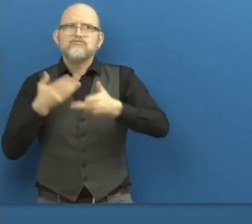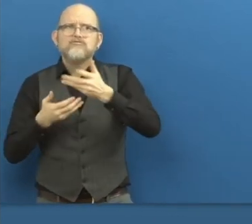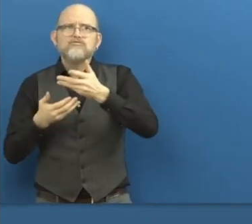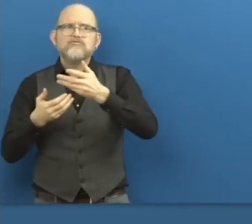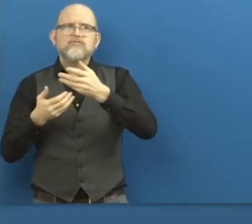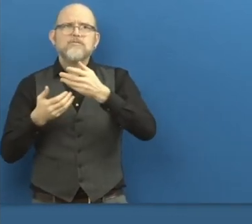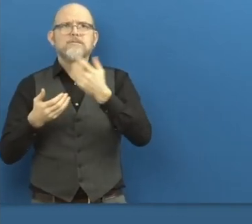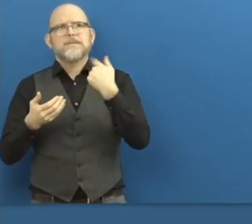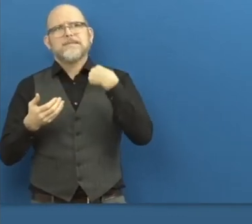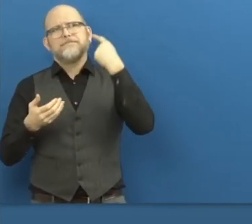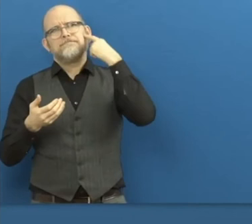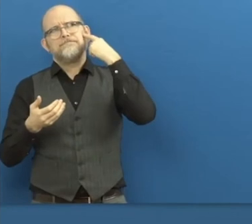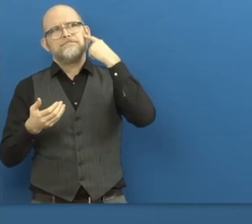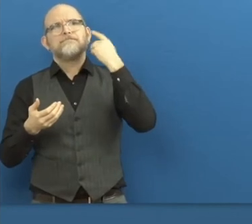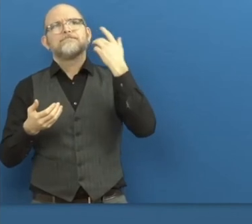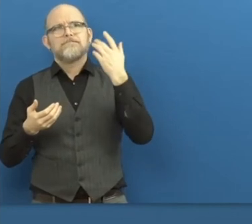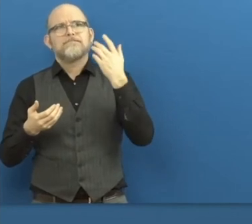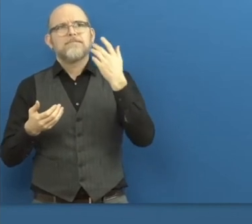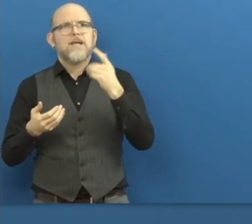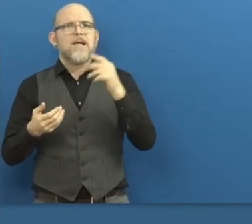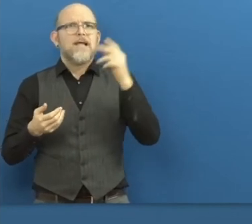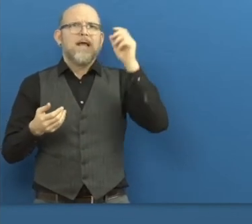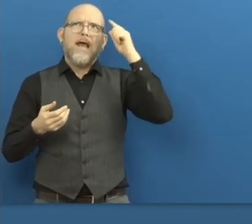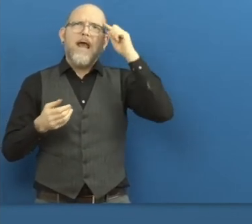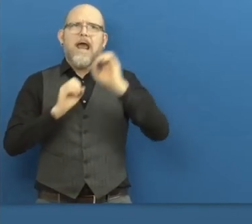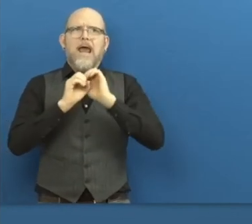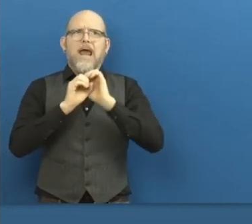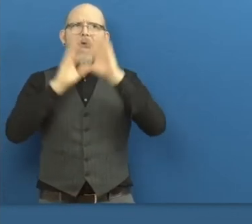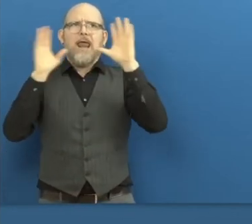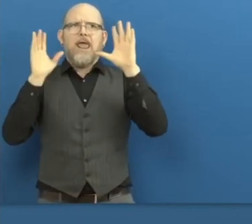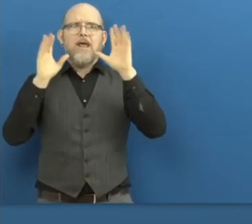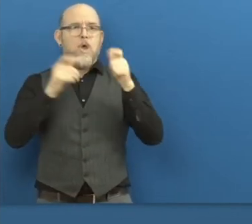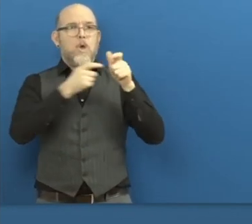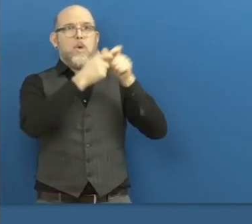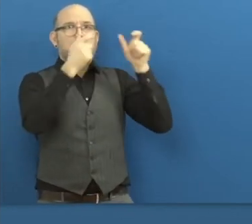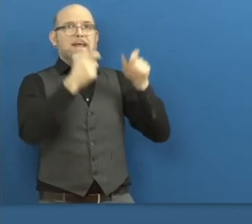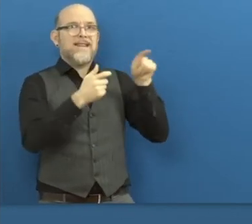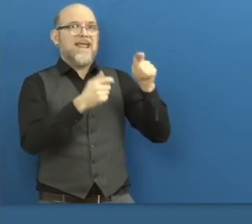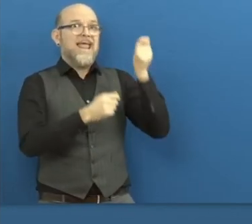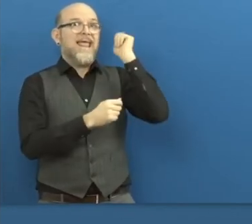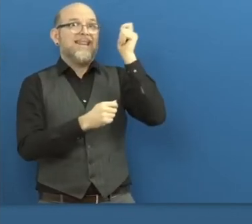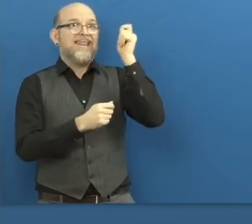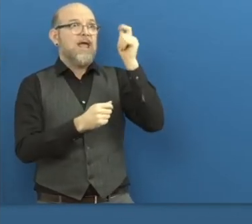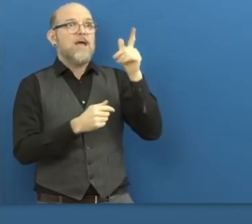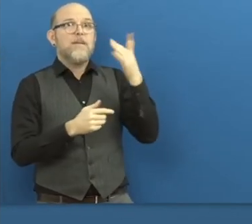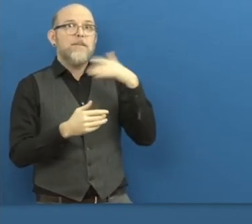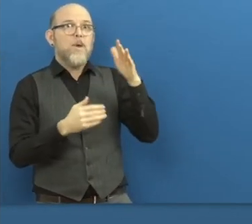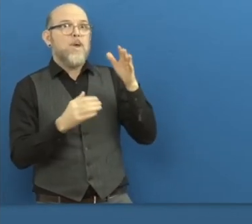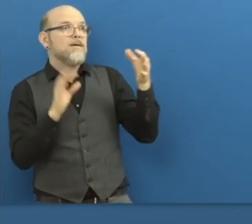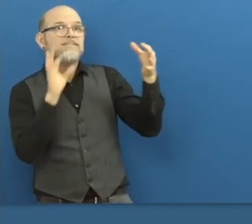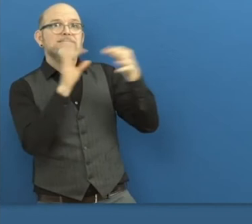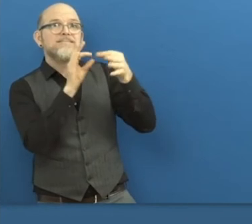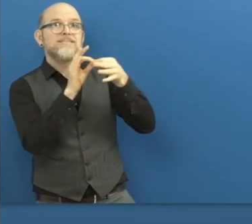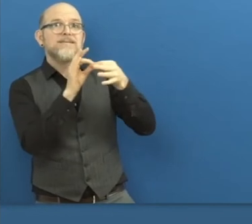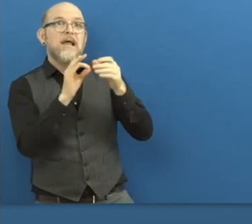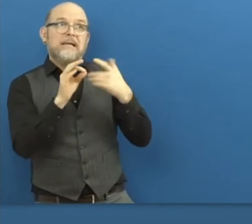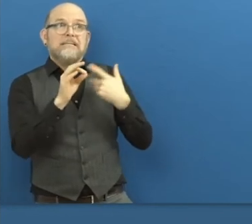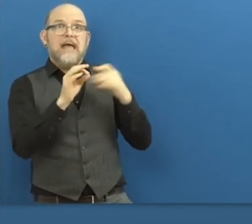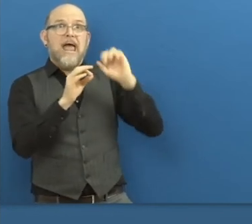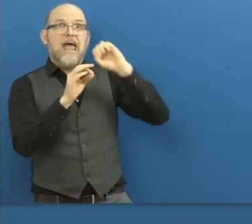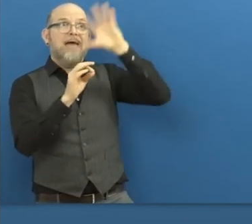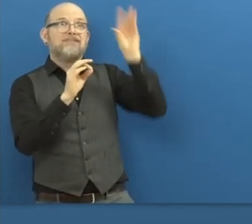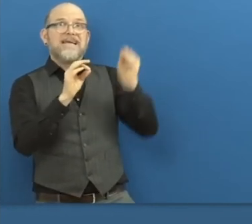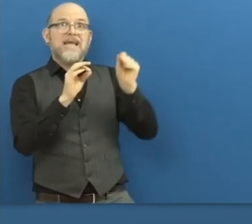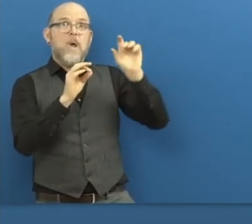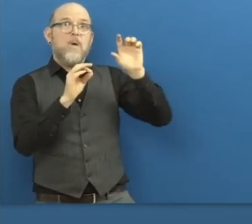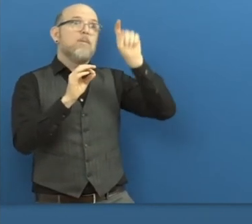reach out to employers in Kenya, and also across Africa. That way, will be, we will learn and